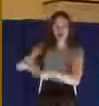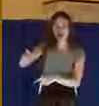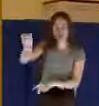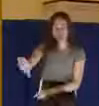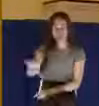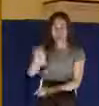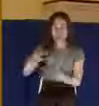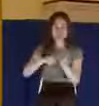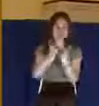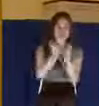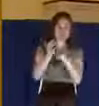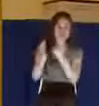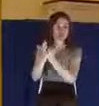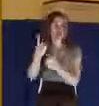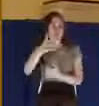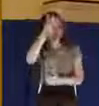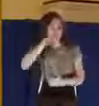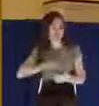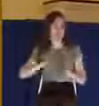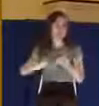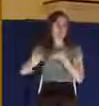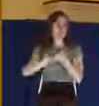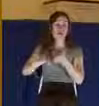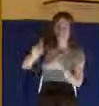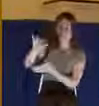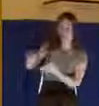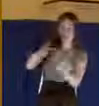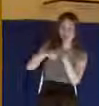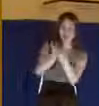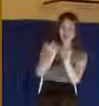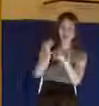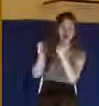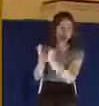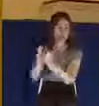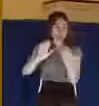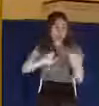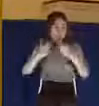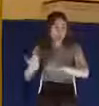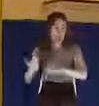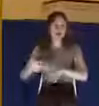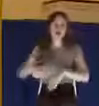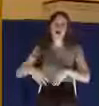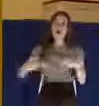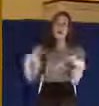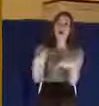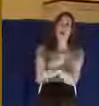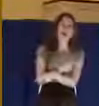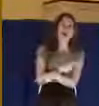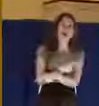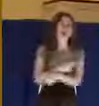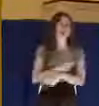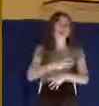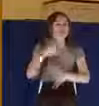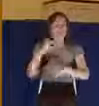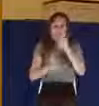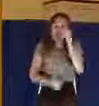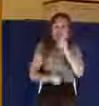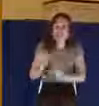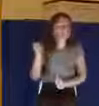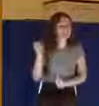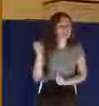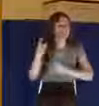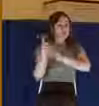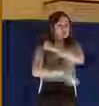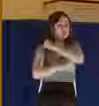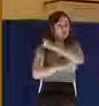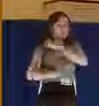Cicero described it as the cruelest, most hideous punishment possible. And